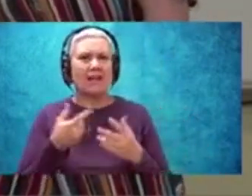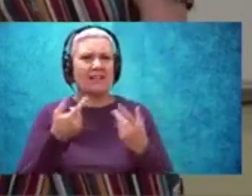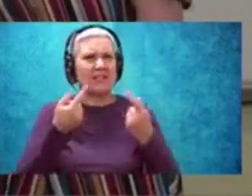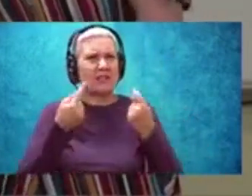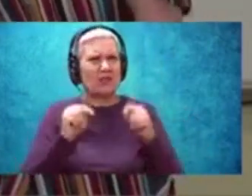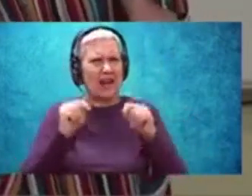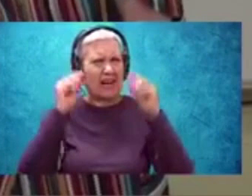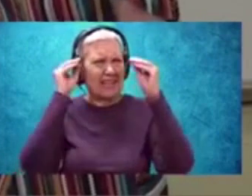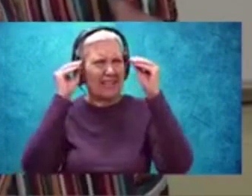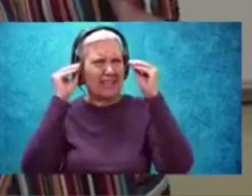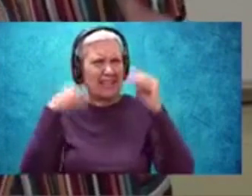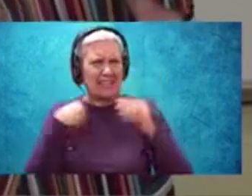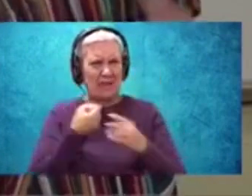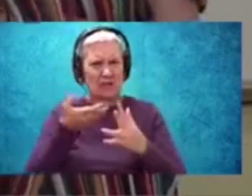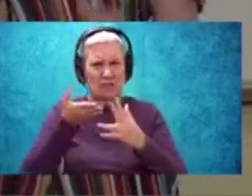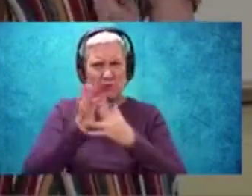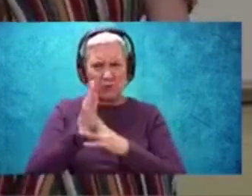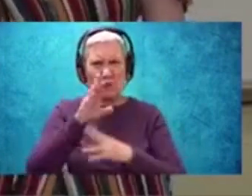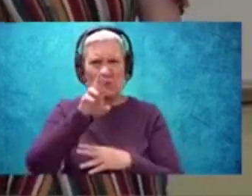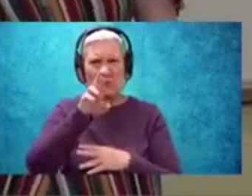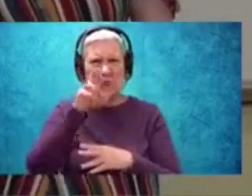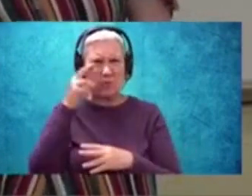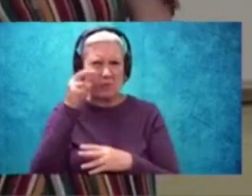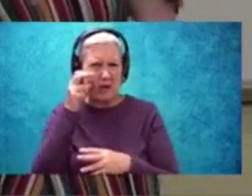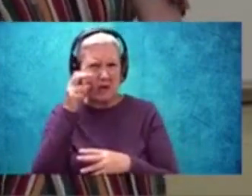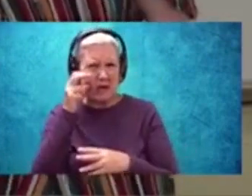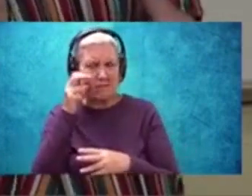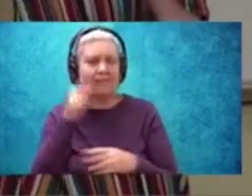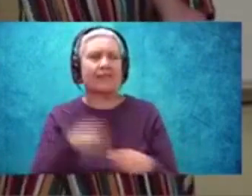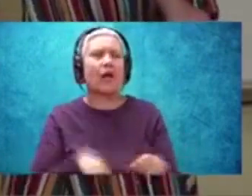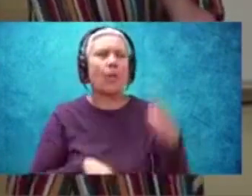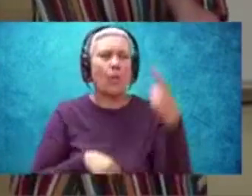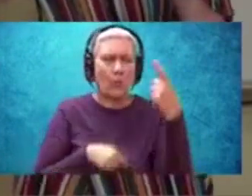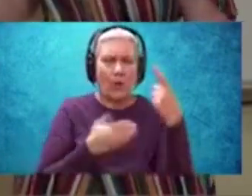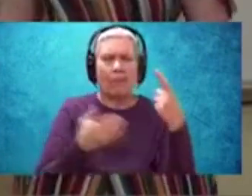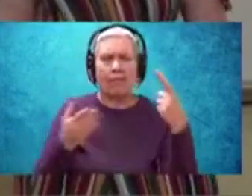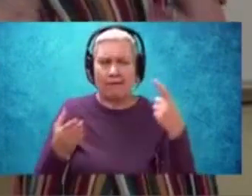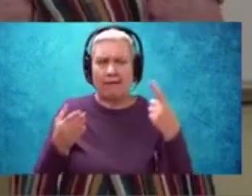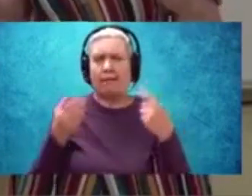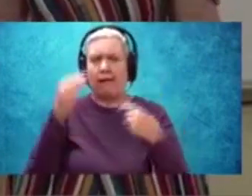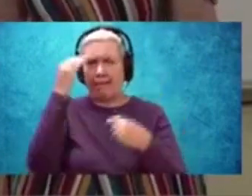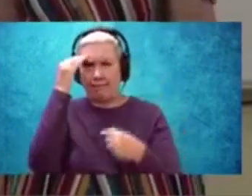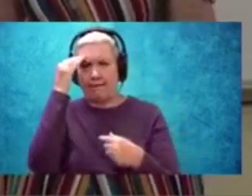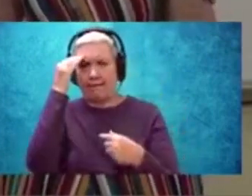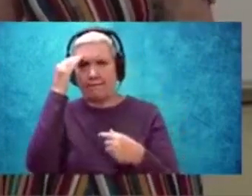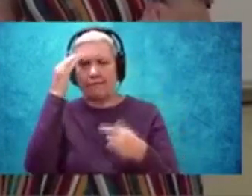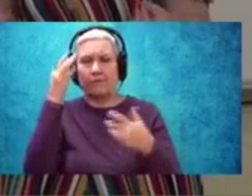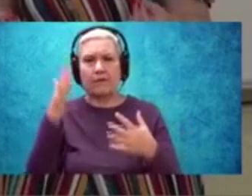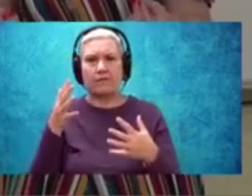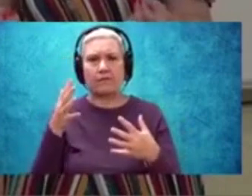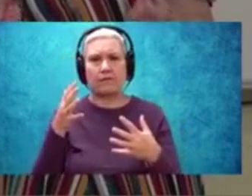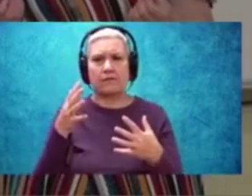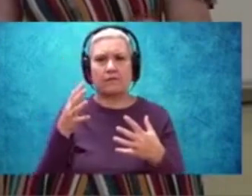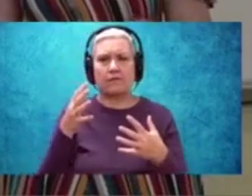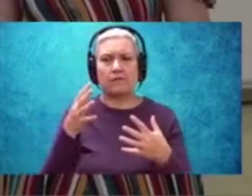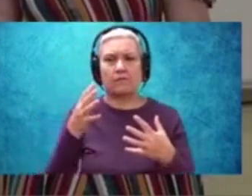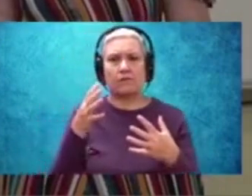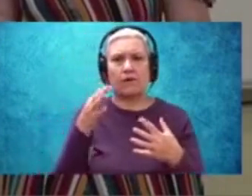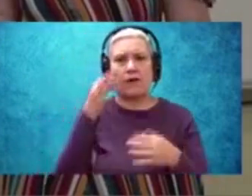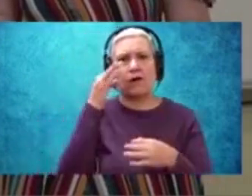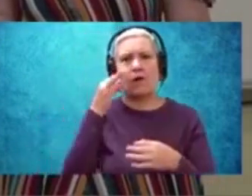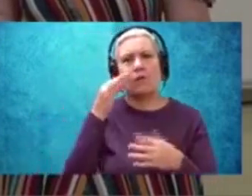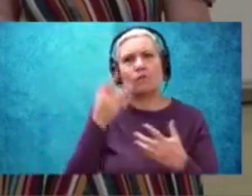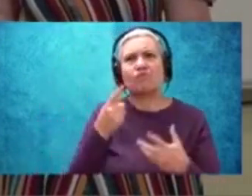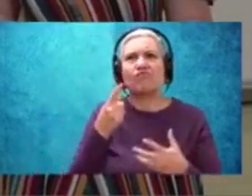us through these roaches? One that comes to me is learning to embrace one's fate with